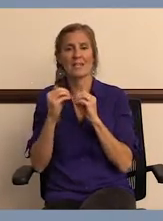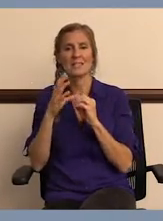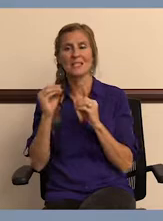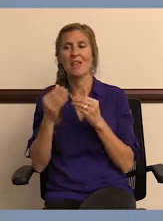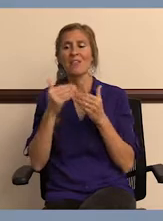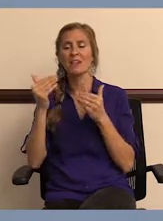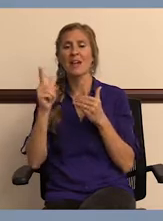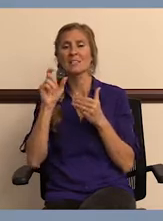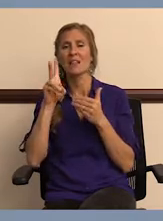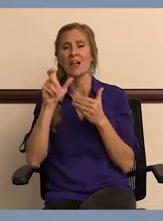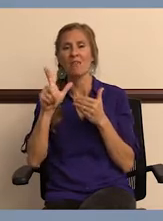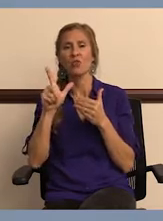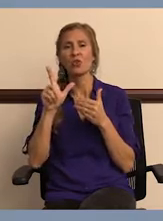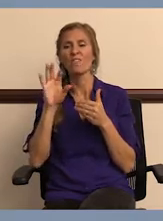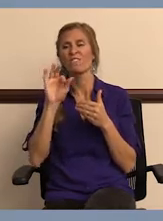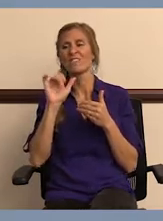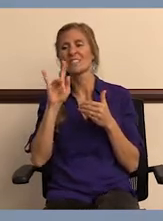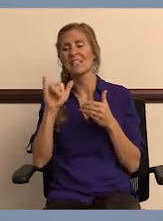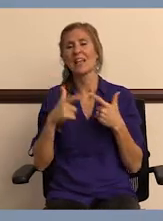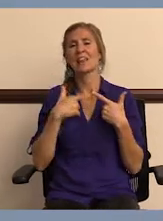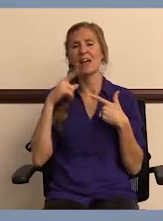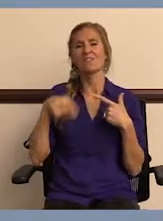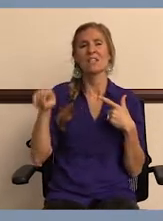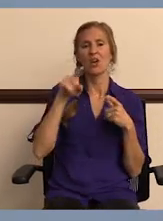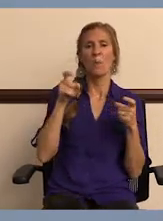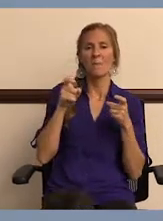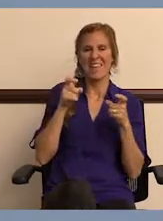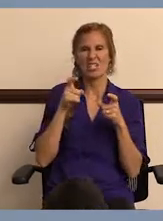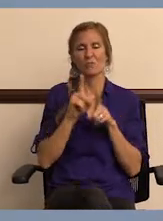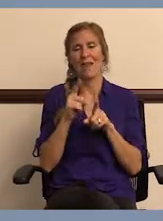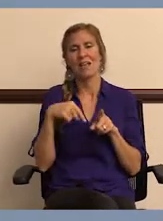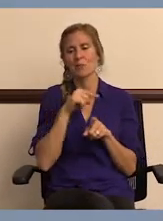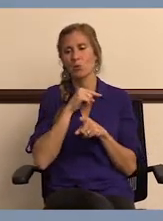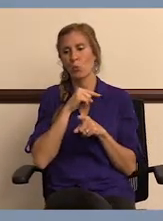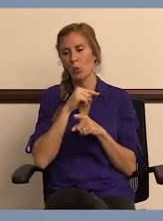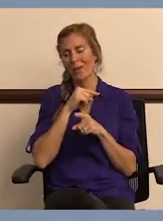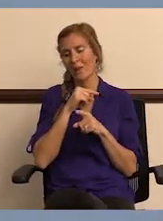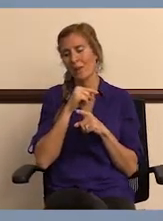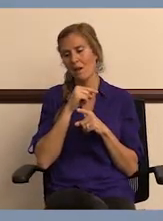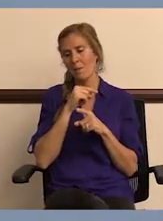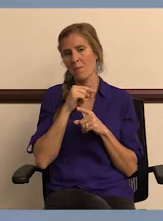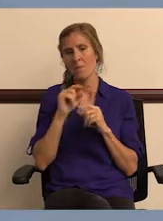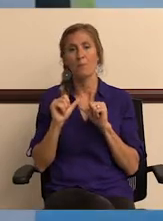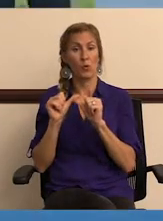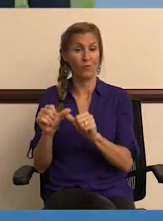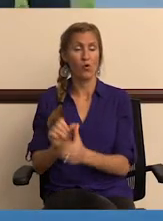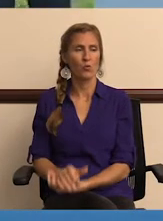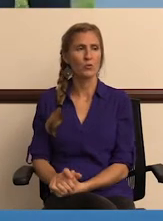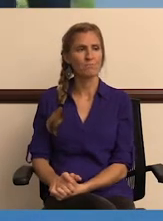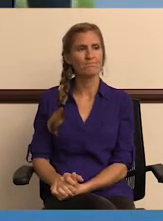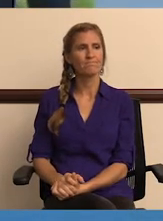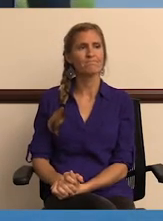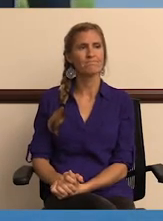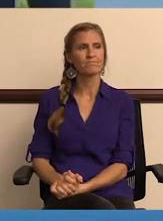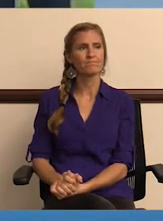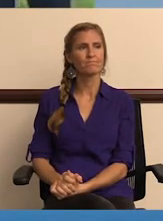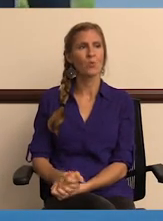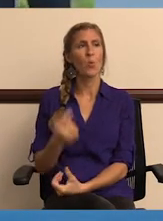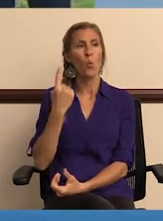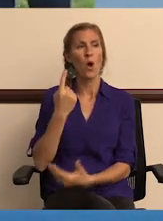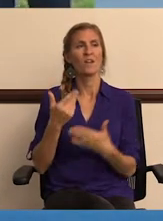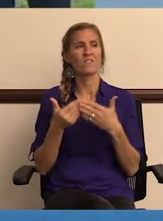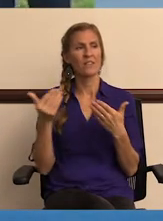preventative maintenance and really next-level facility life cycle management as we, you know, move forward.